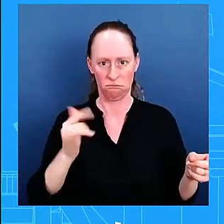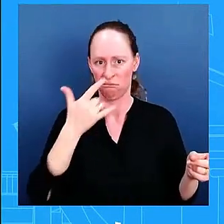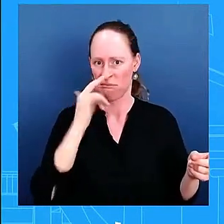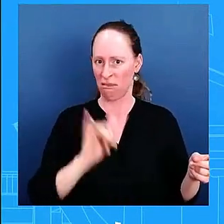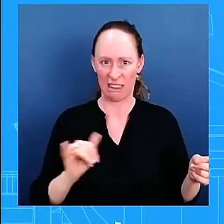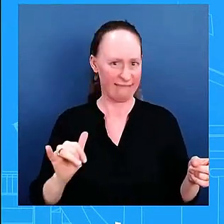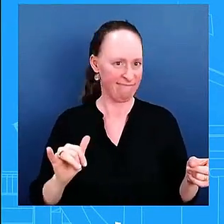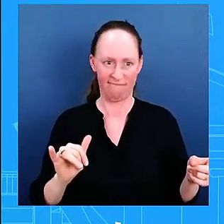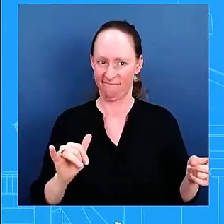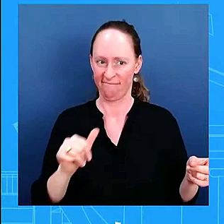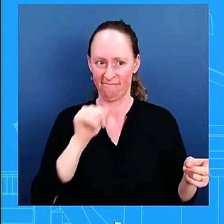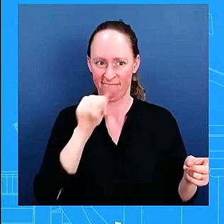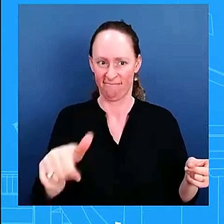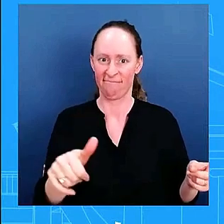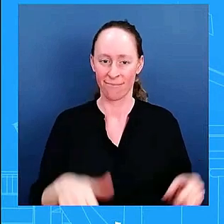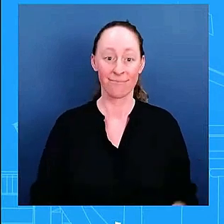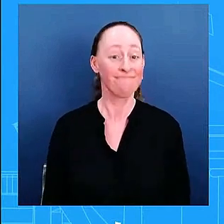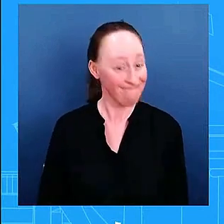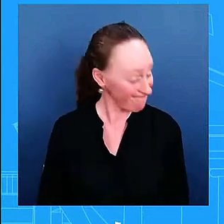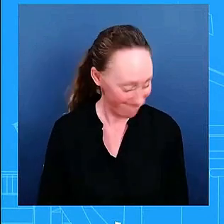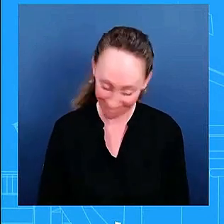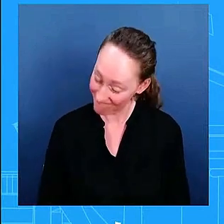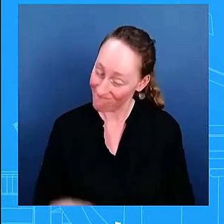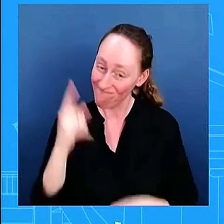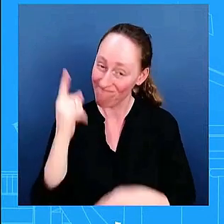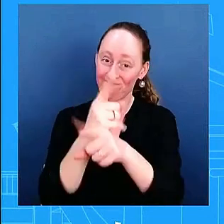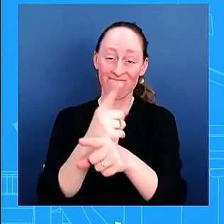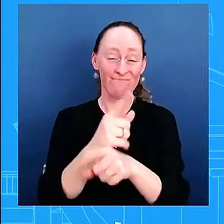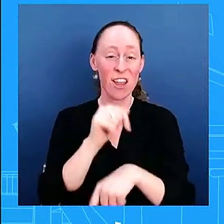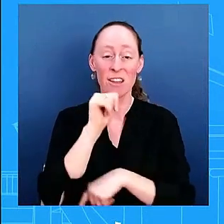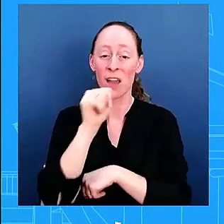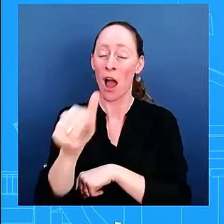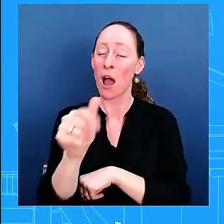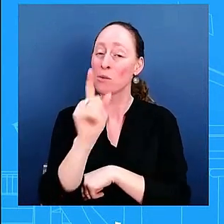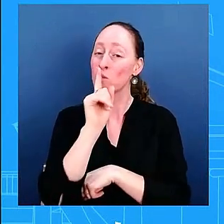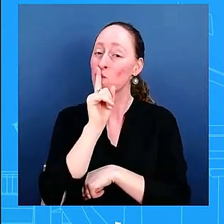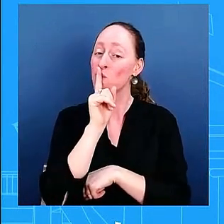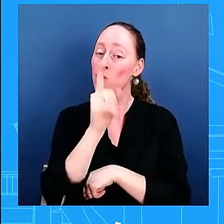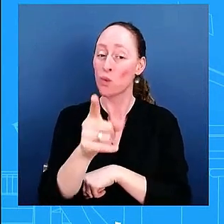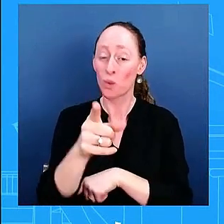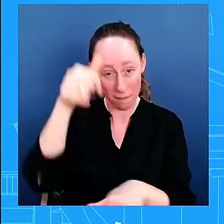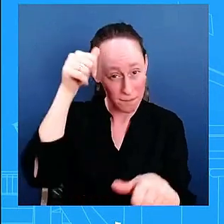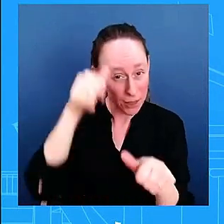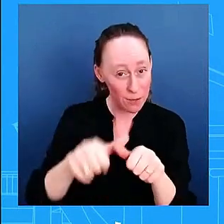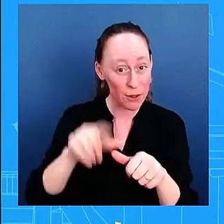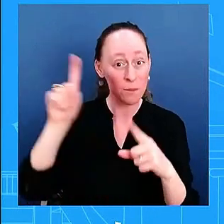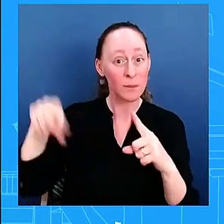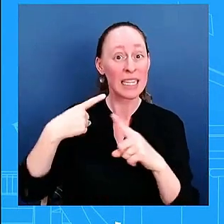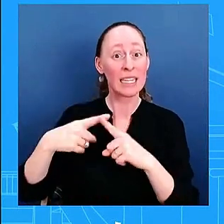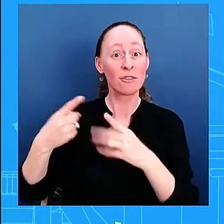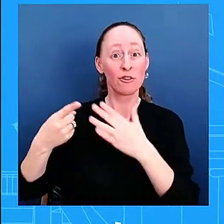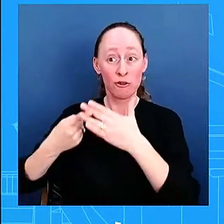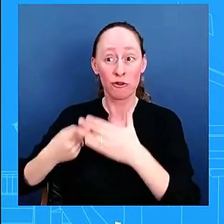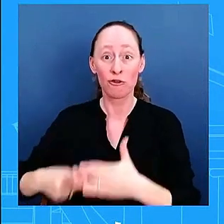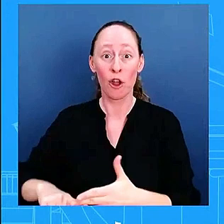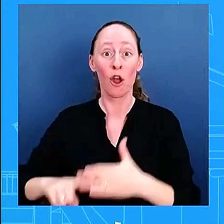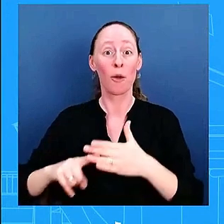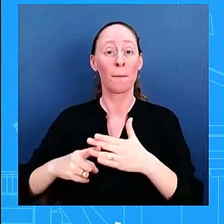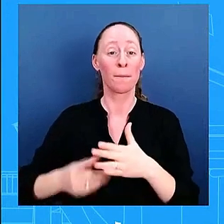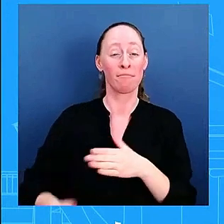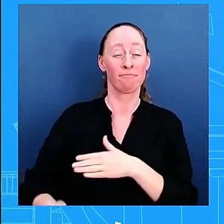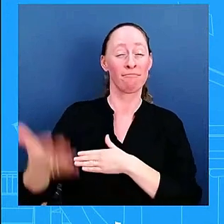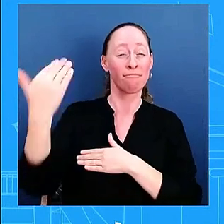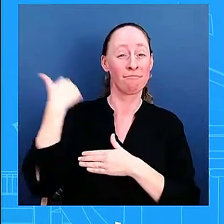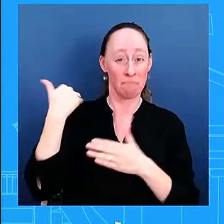this economy around we cannot forget where we were when the president walked into this administration an economy that was in a downturn uh and it